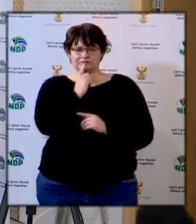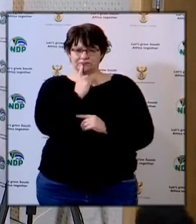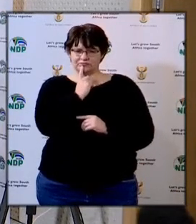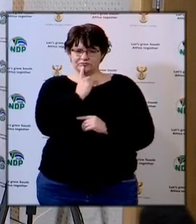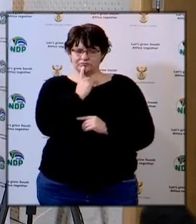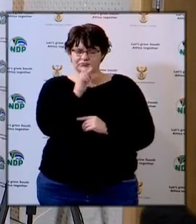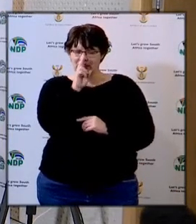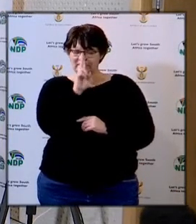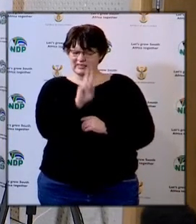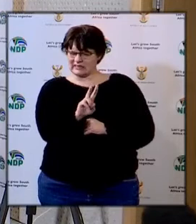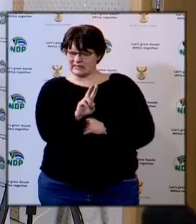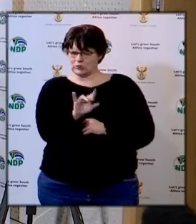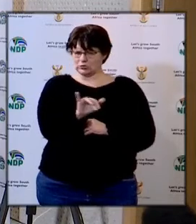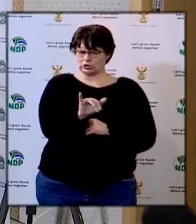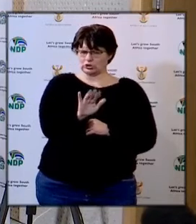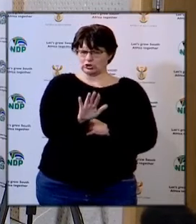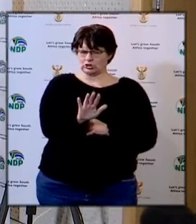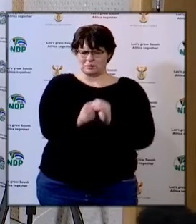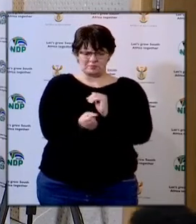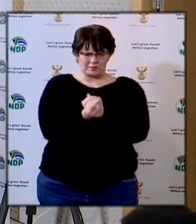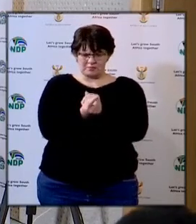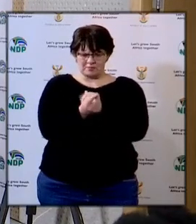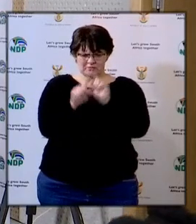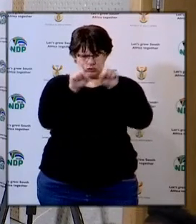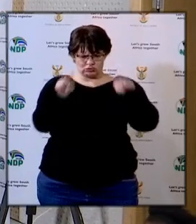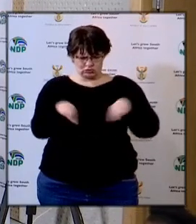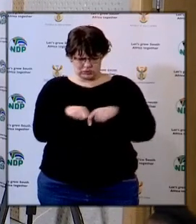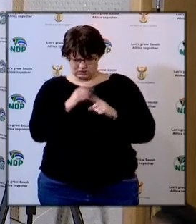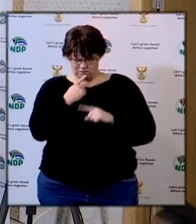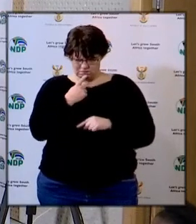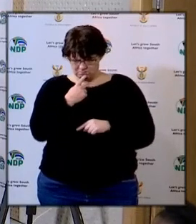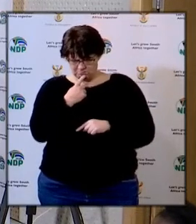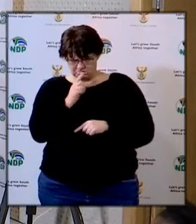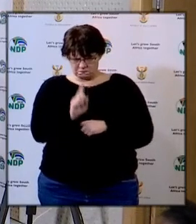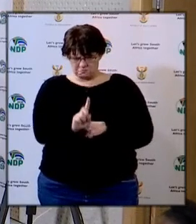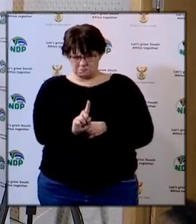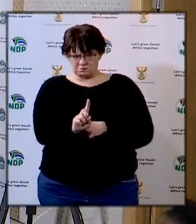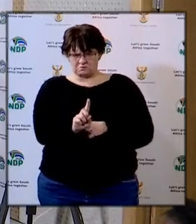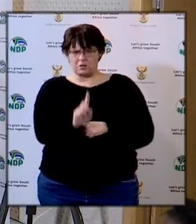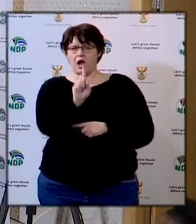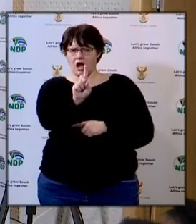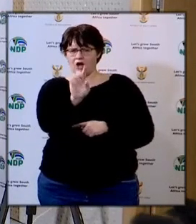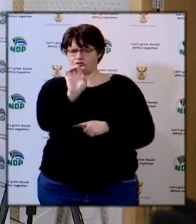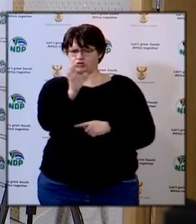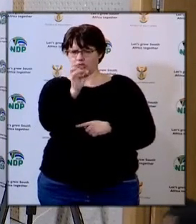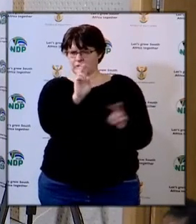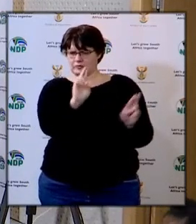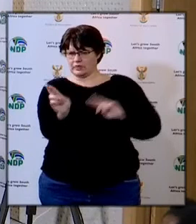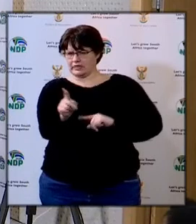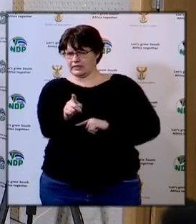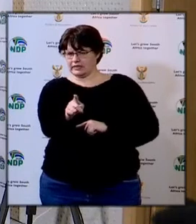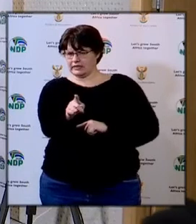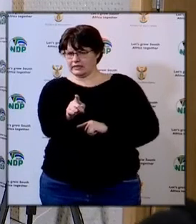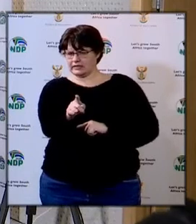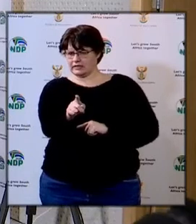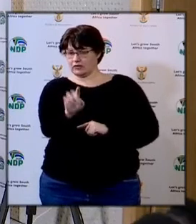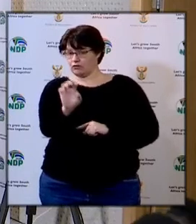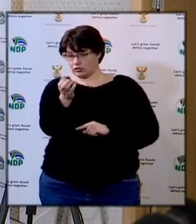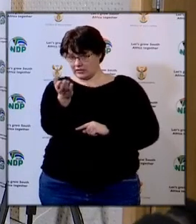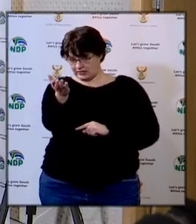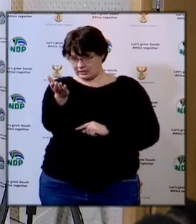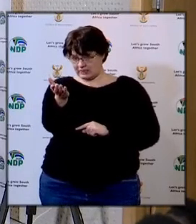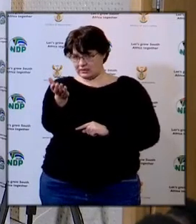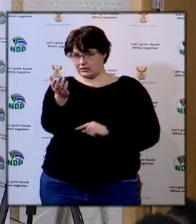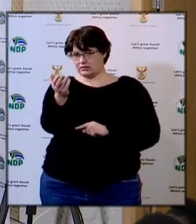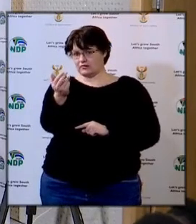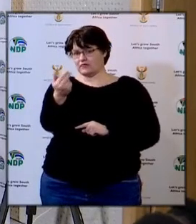okay I'll just see which one has popped out on my screen now I think Free State is ready Free State if you can